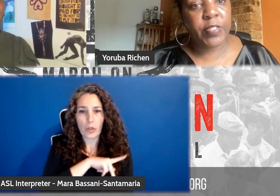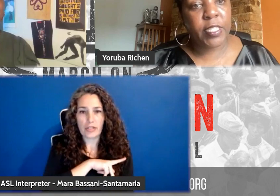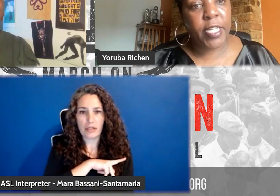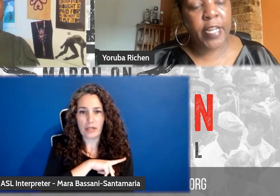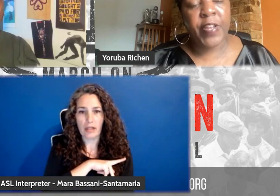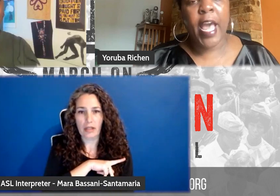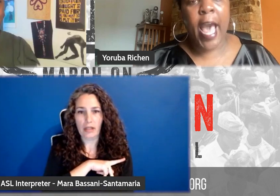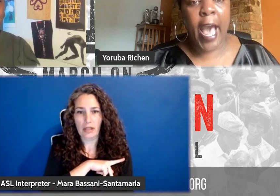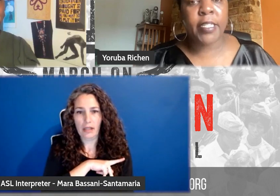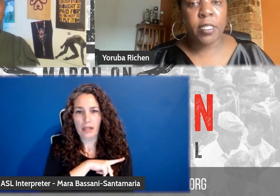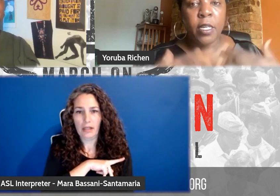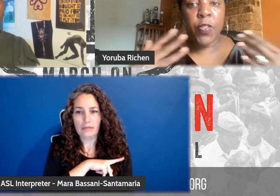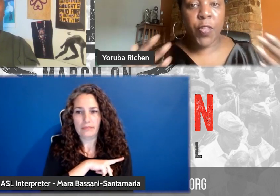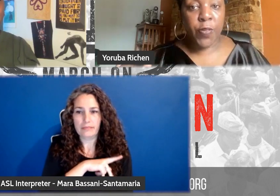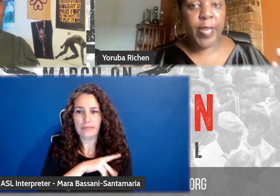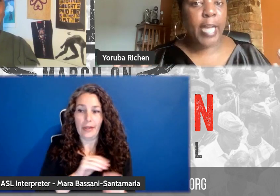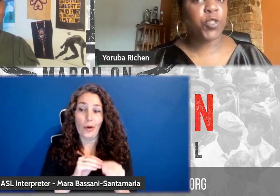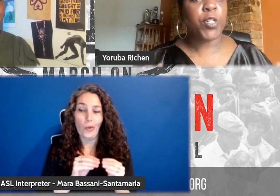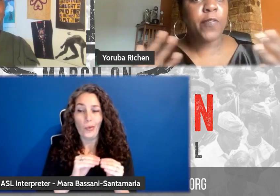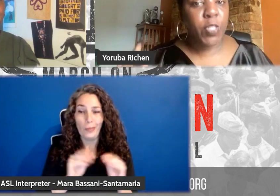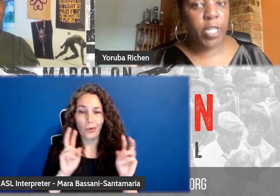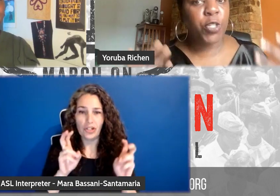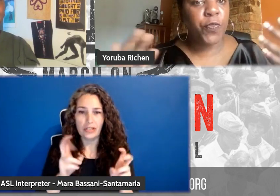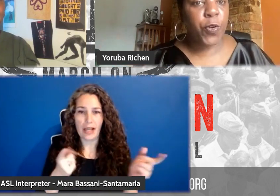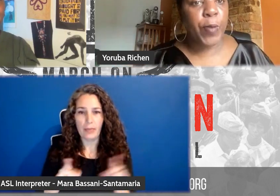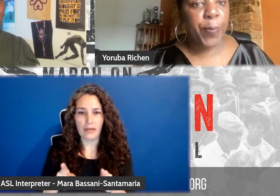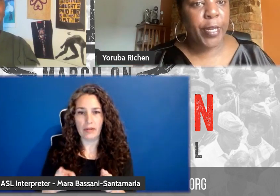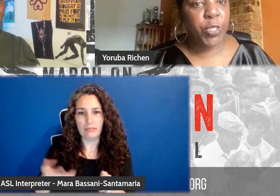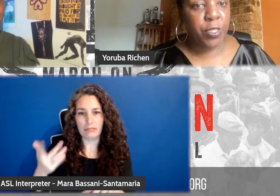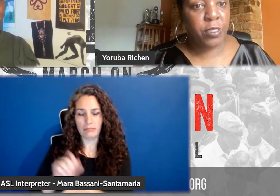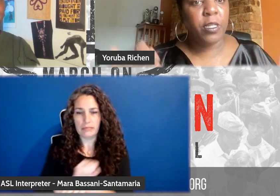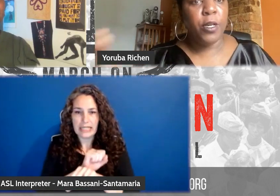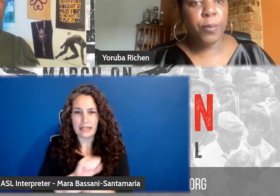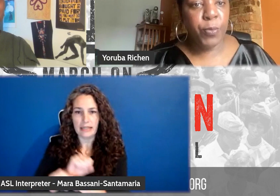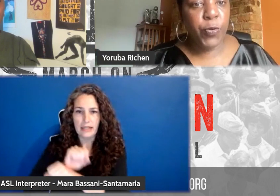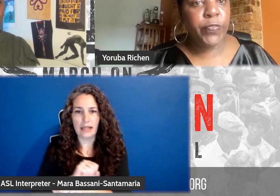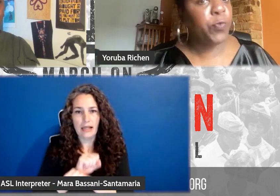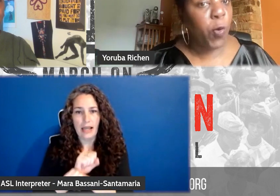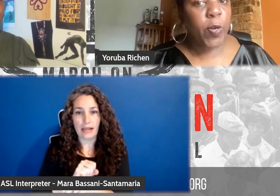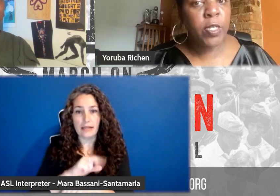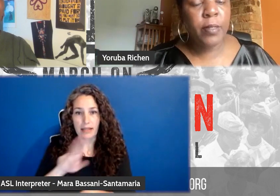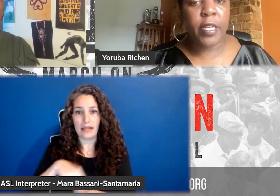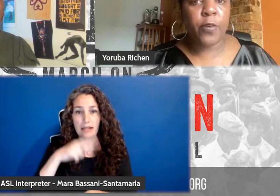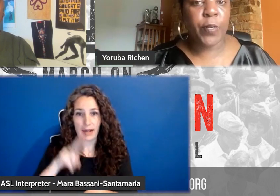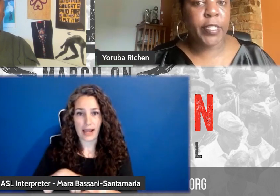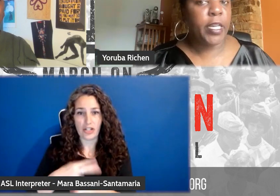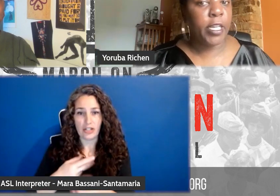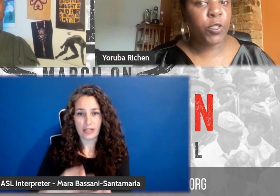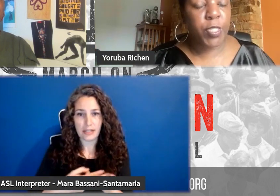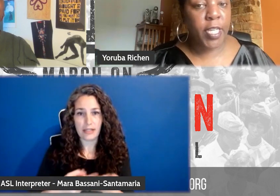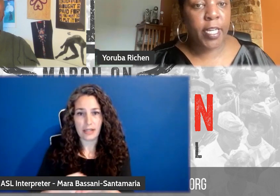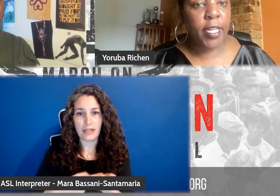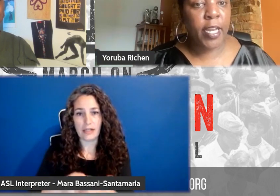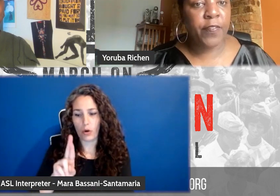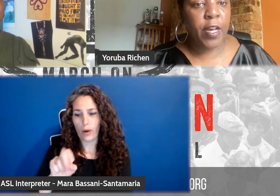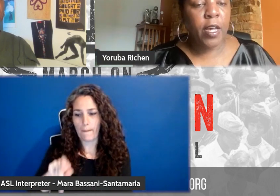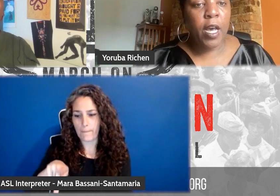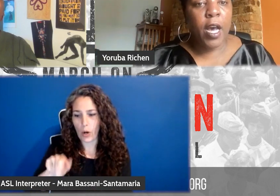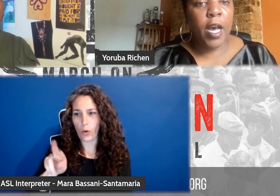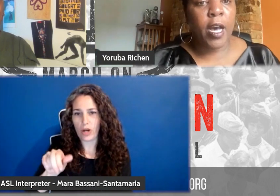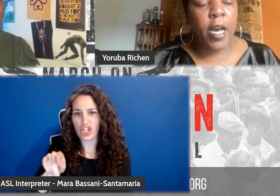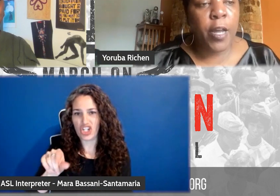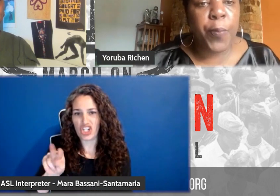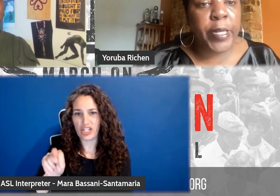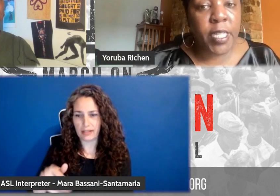descendants of enslaved, as the national conversation for reparations moves forward in a really interesting kind of